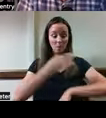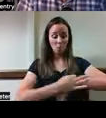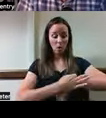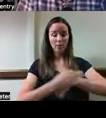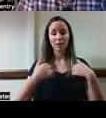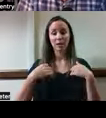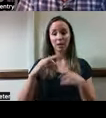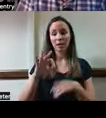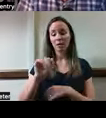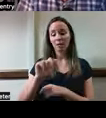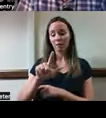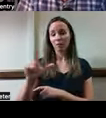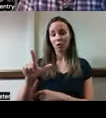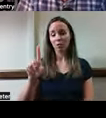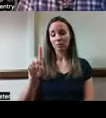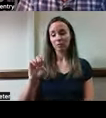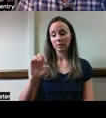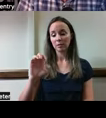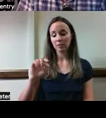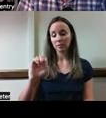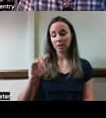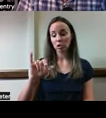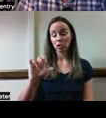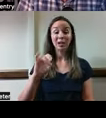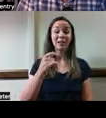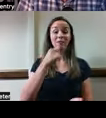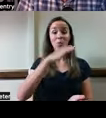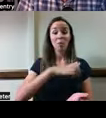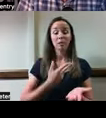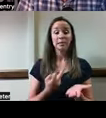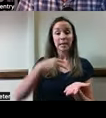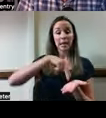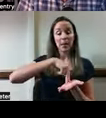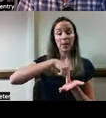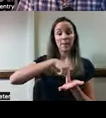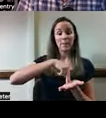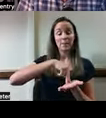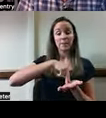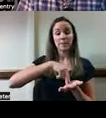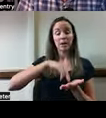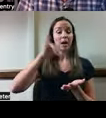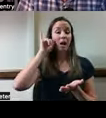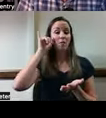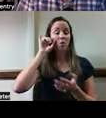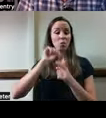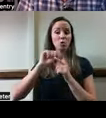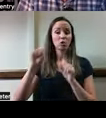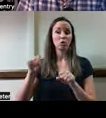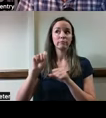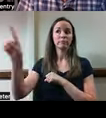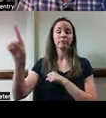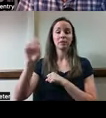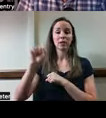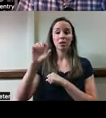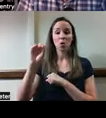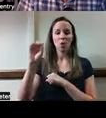so that if she were to get up from her desk and then that is set up with her iPhone to send the SOS call